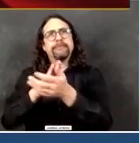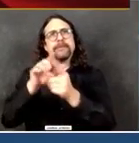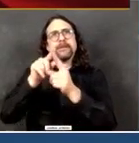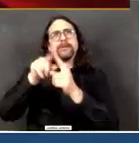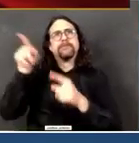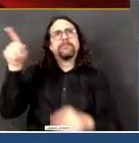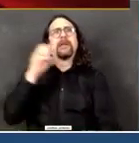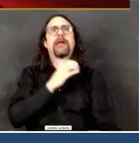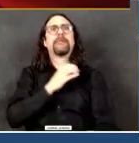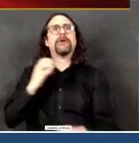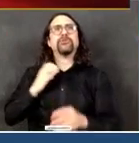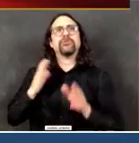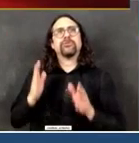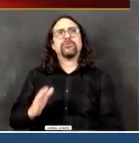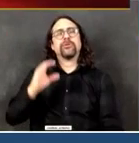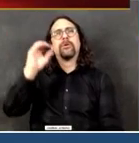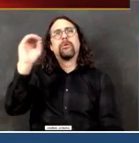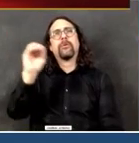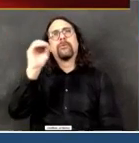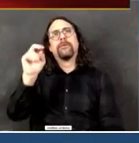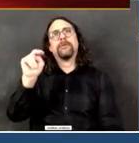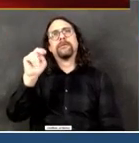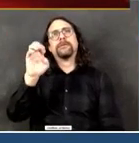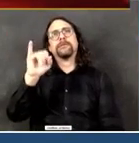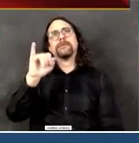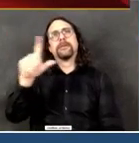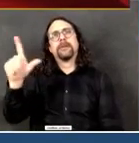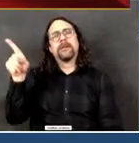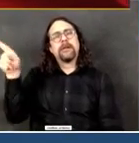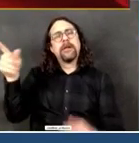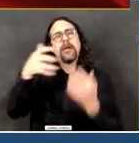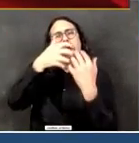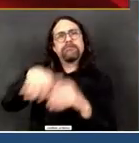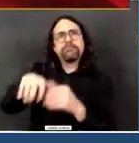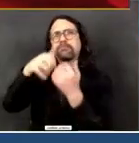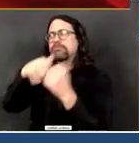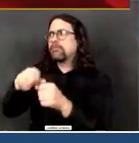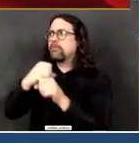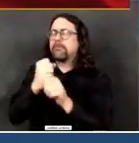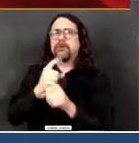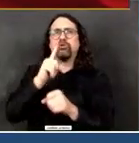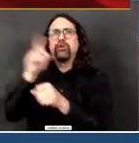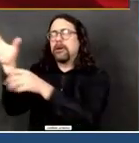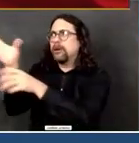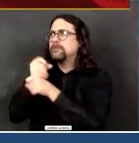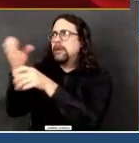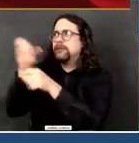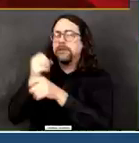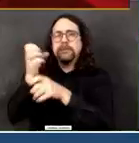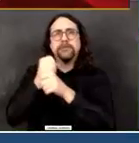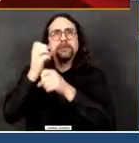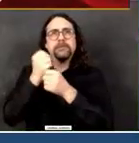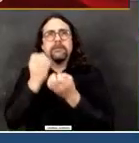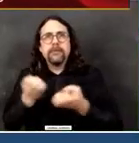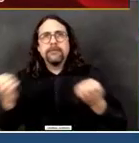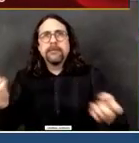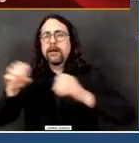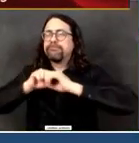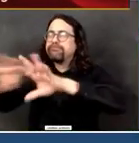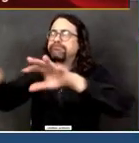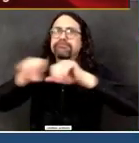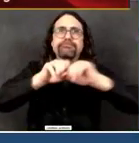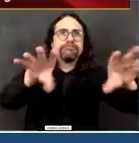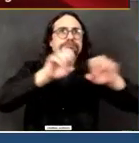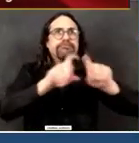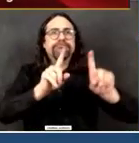what they need, distributing the right way, doing what they have to do to support each other. This week's going to be one where we're going to